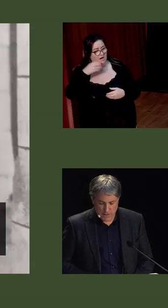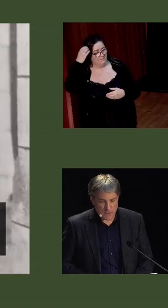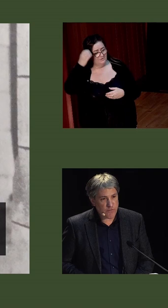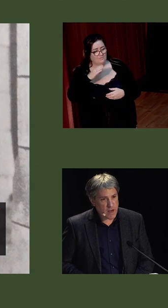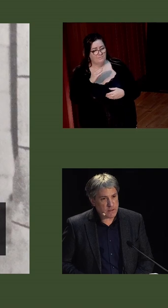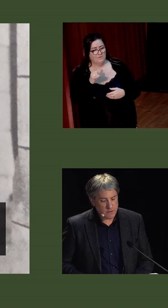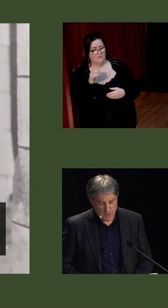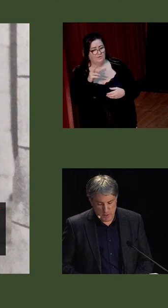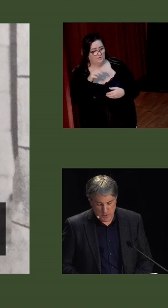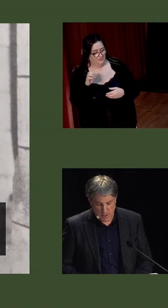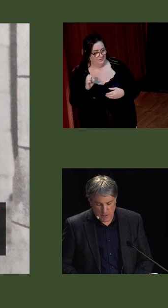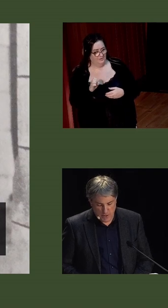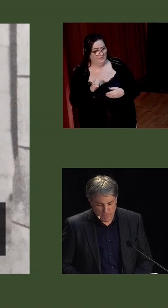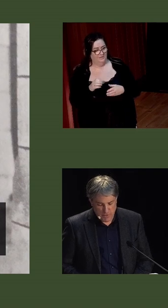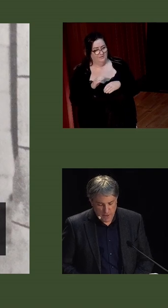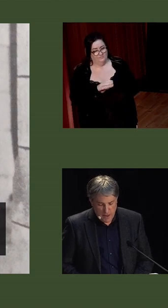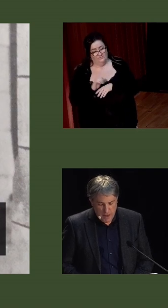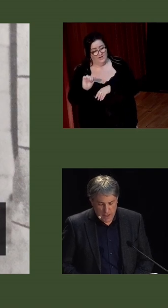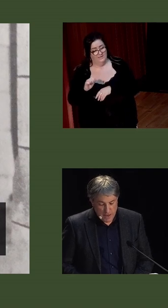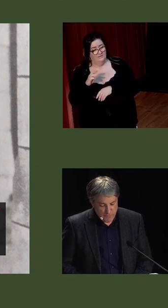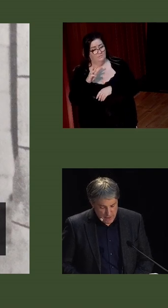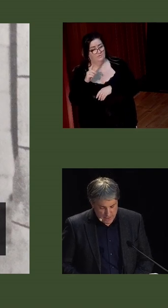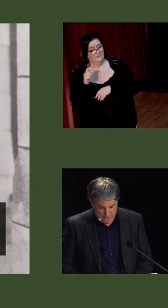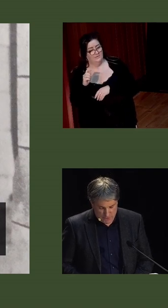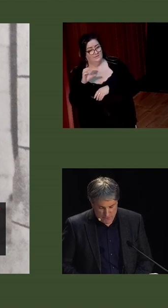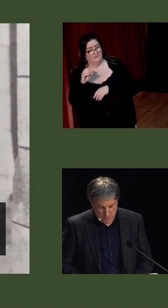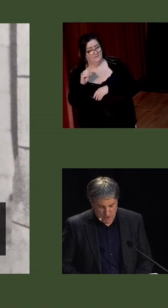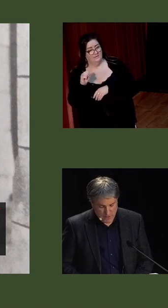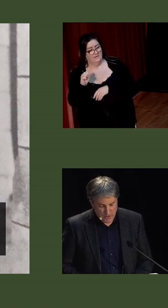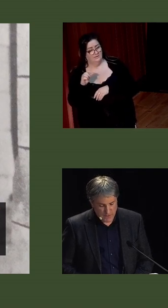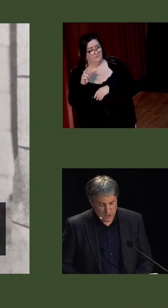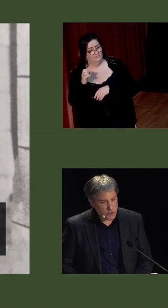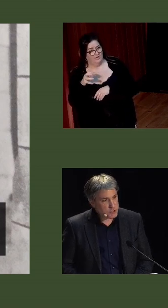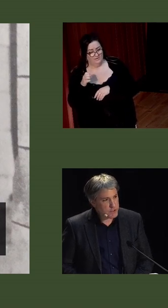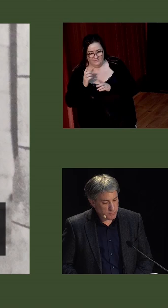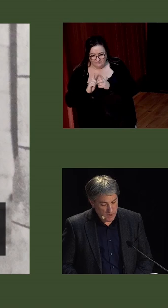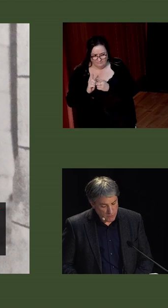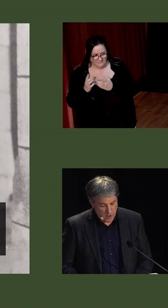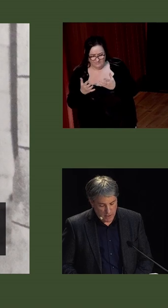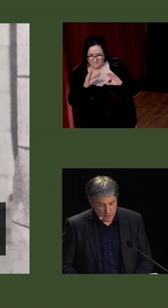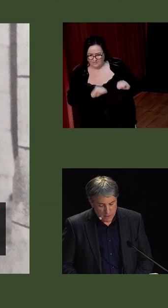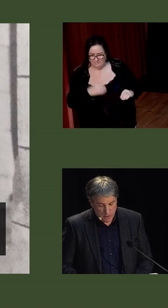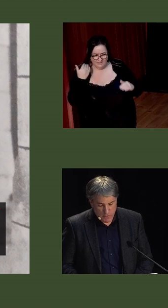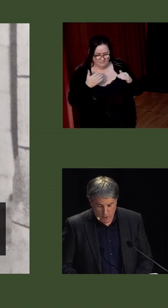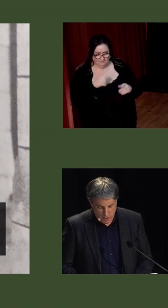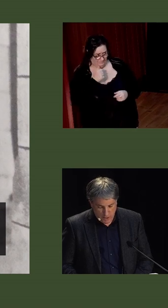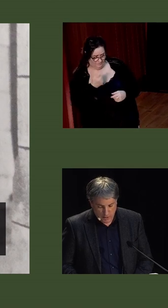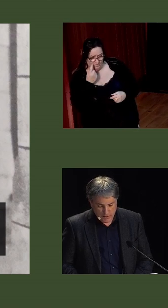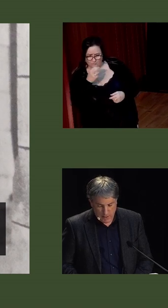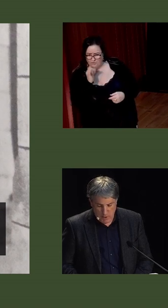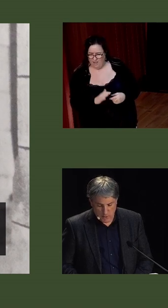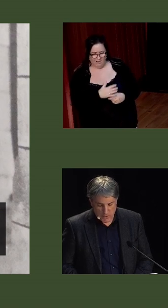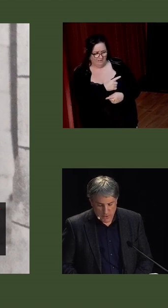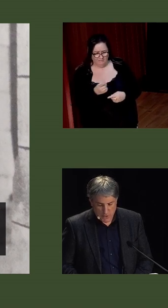visited his friend, W.T. Cosgrave, in a failed effort to prevent the executions without trial of